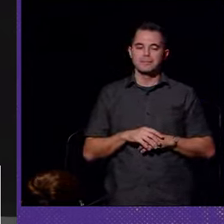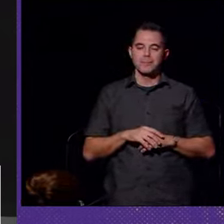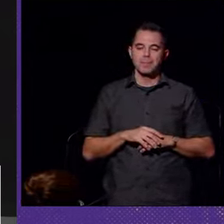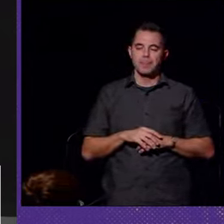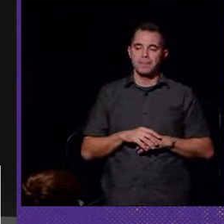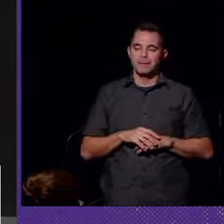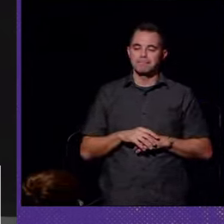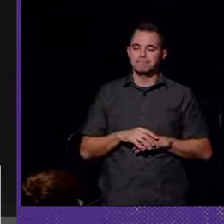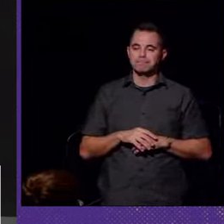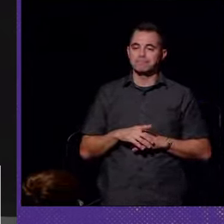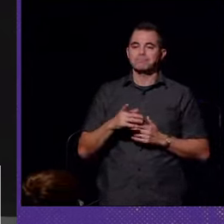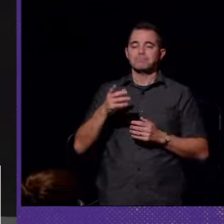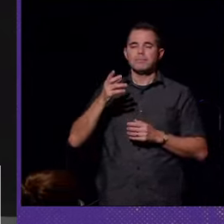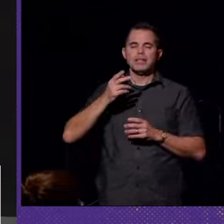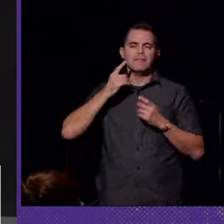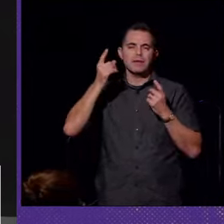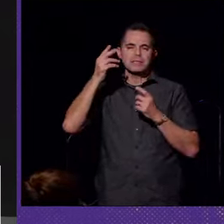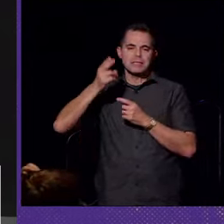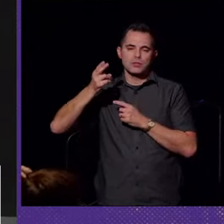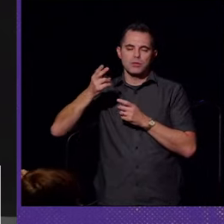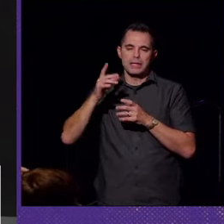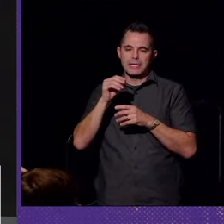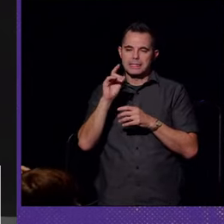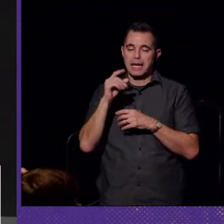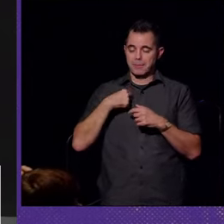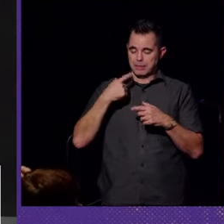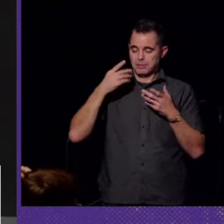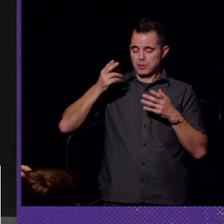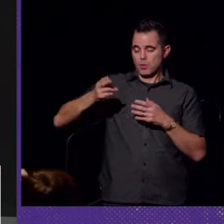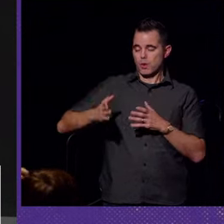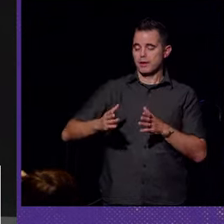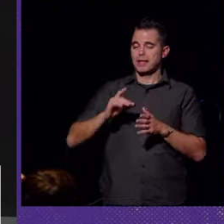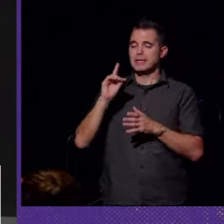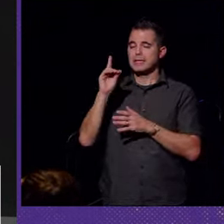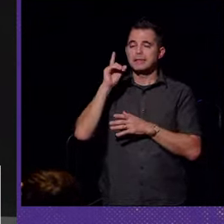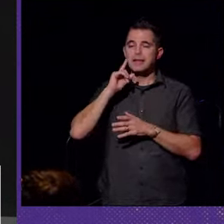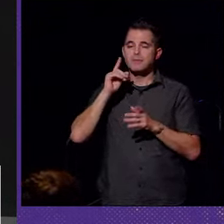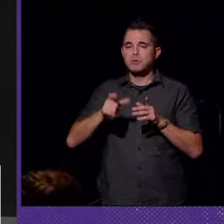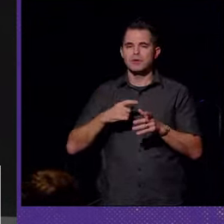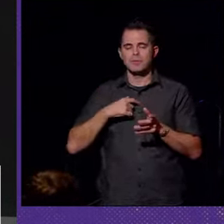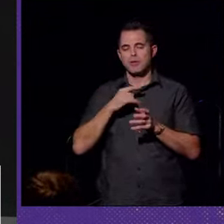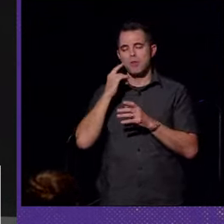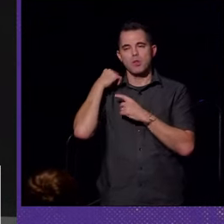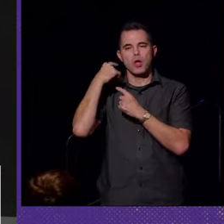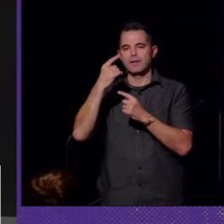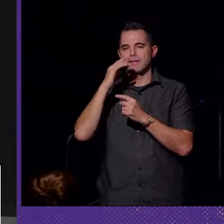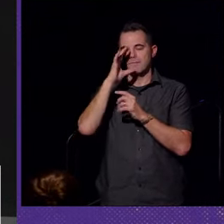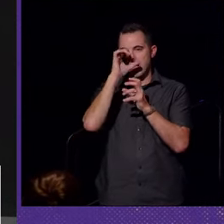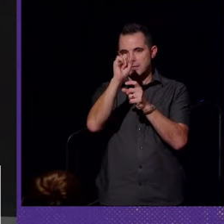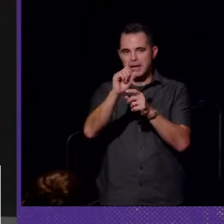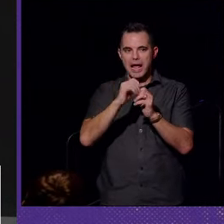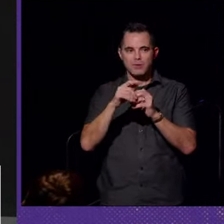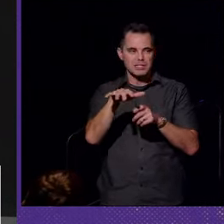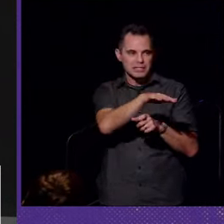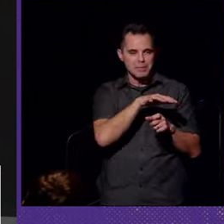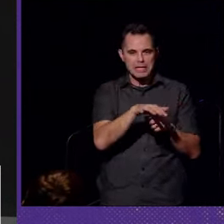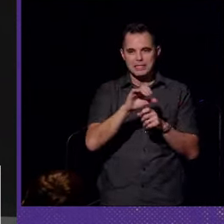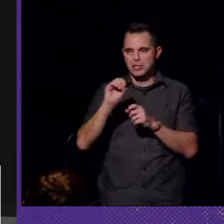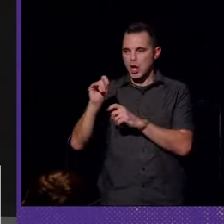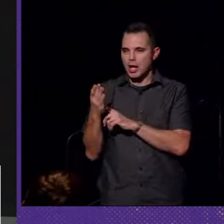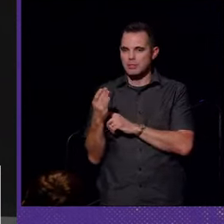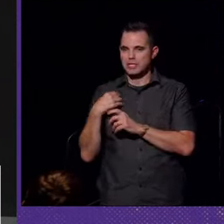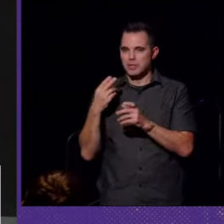I am a historian and a deaf person who has long been fascinated by how spaces and objects